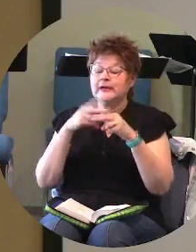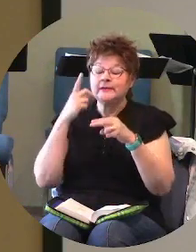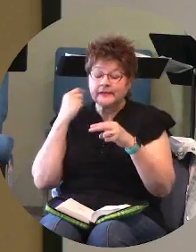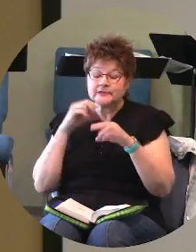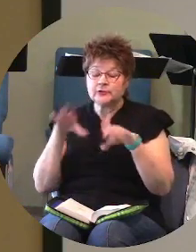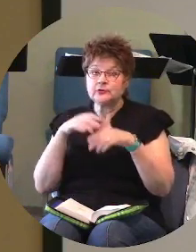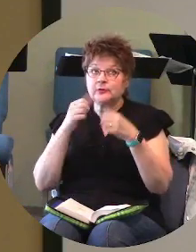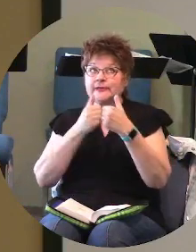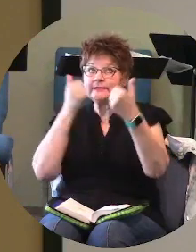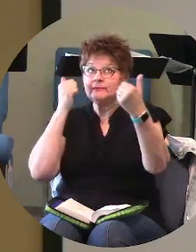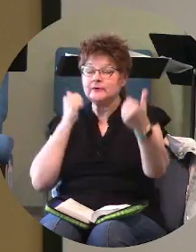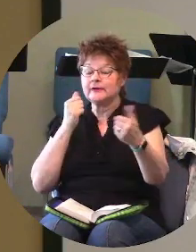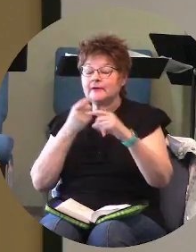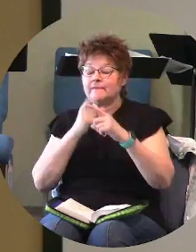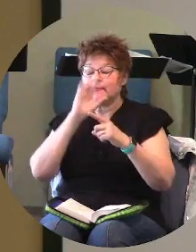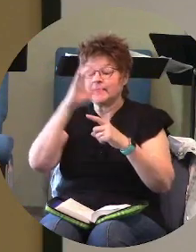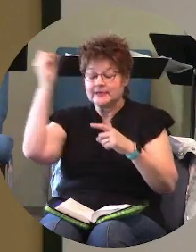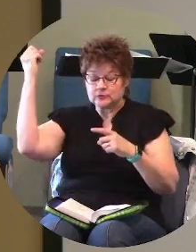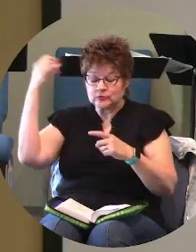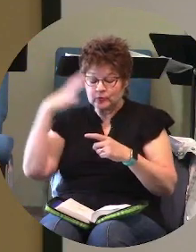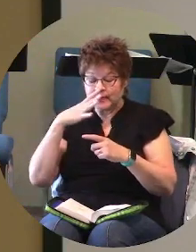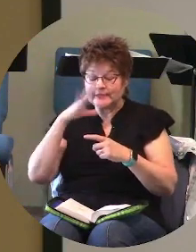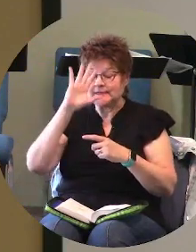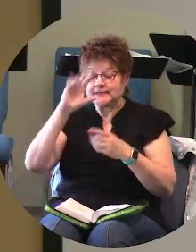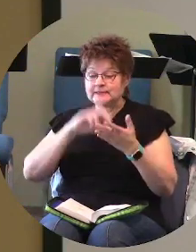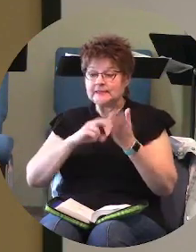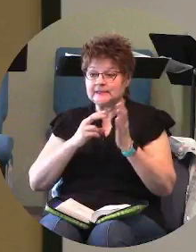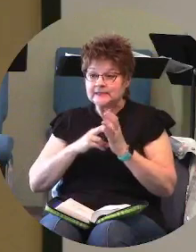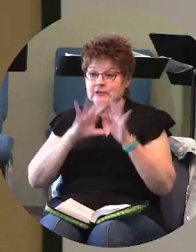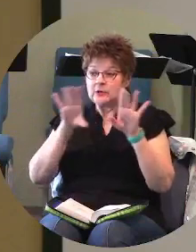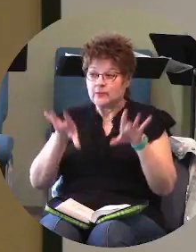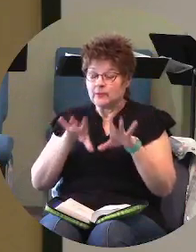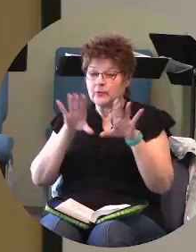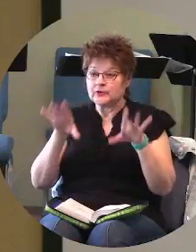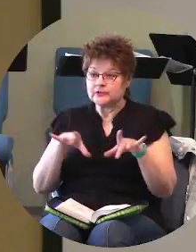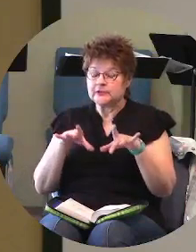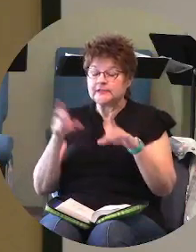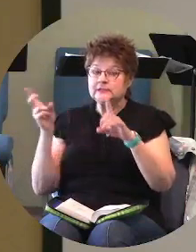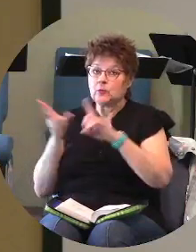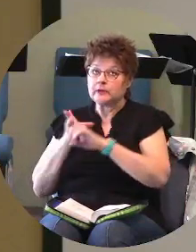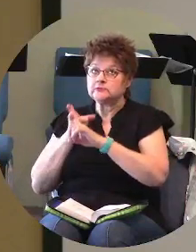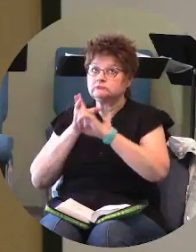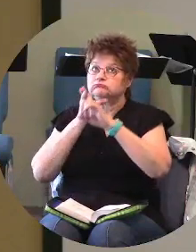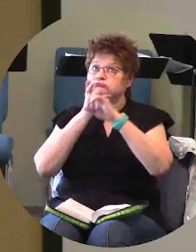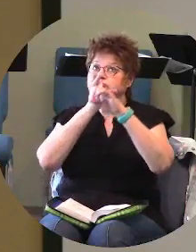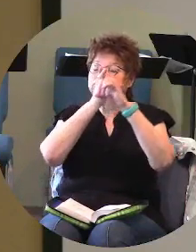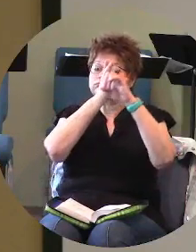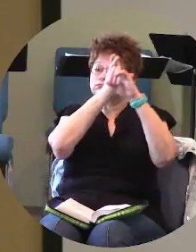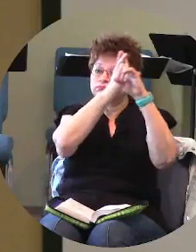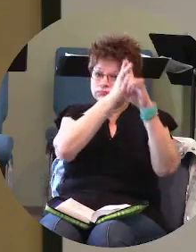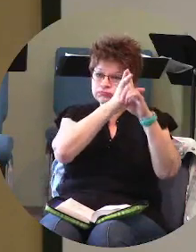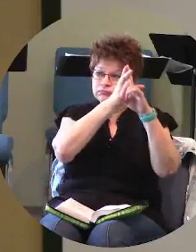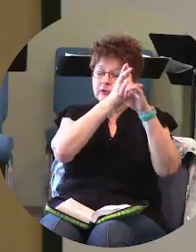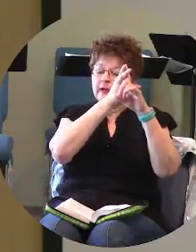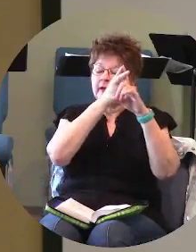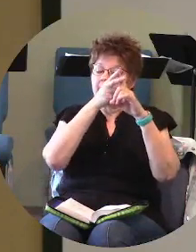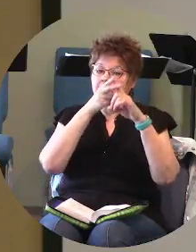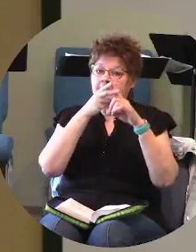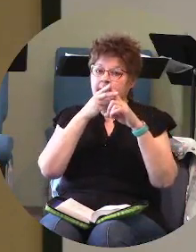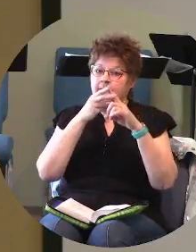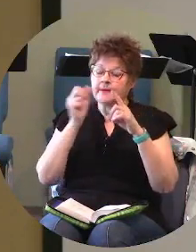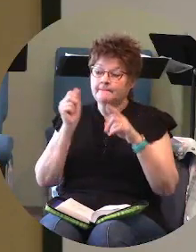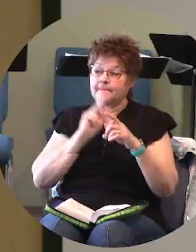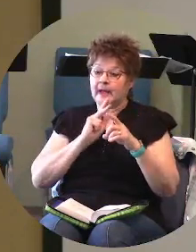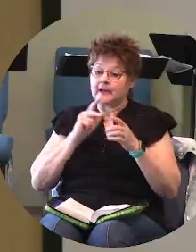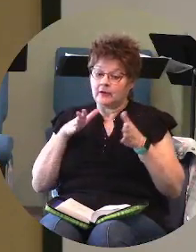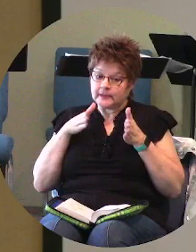apart from my grace and apart from from my intentional mercy i just want to draw you back into the fold get you back on that narrow road on